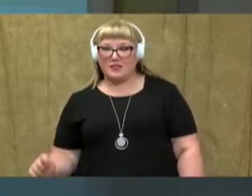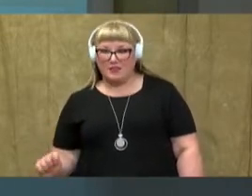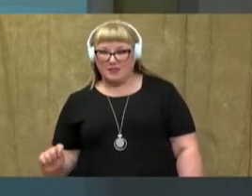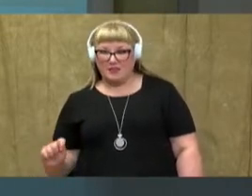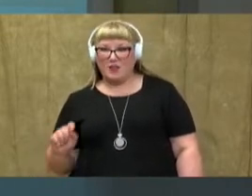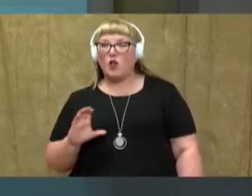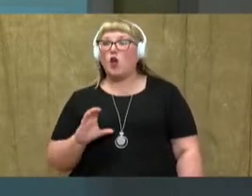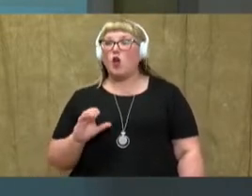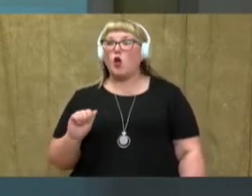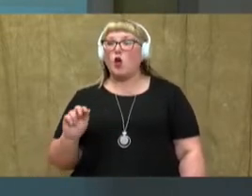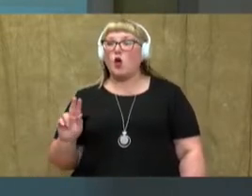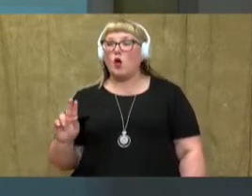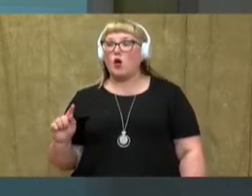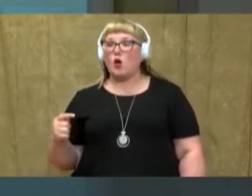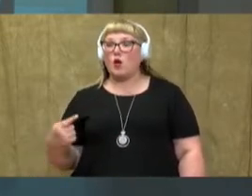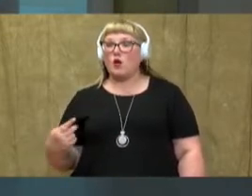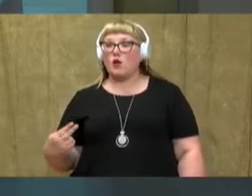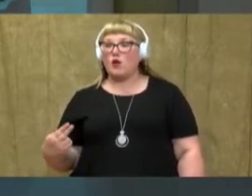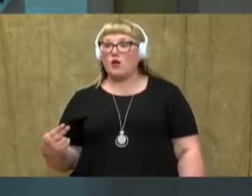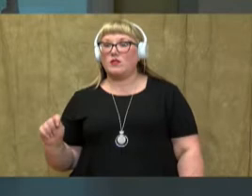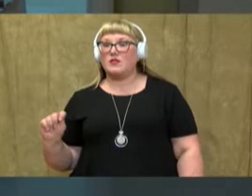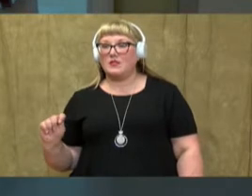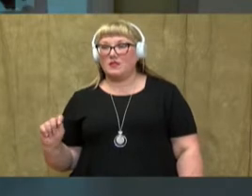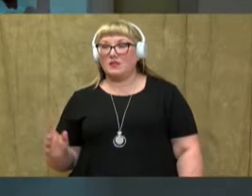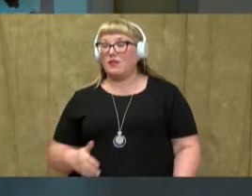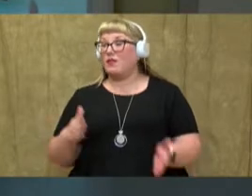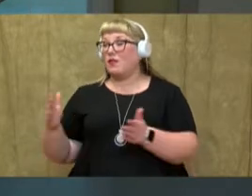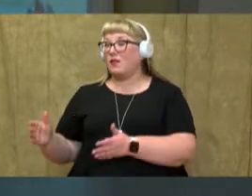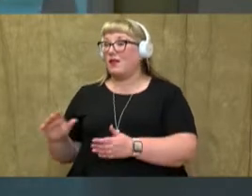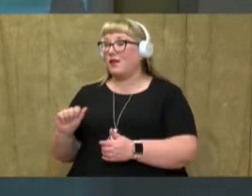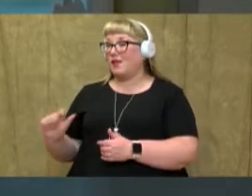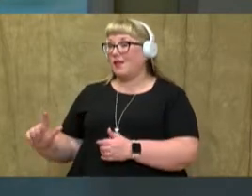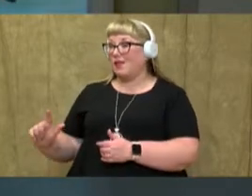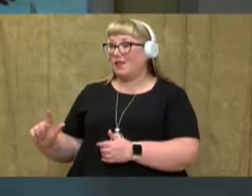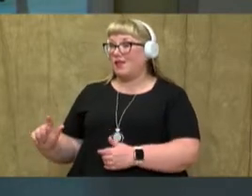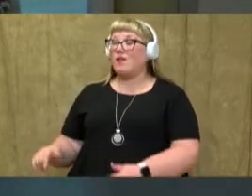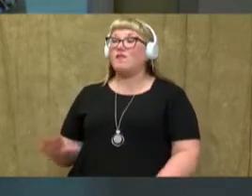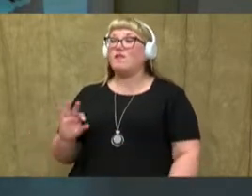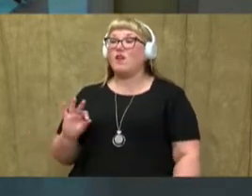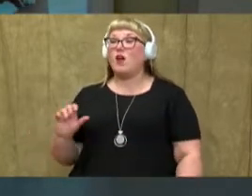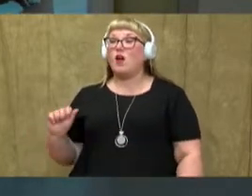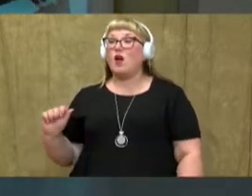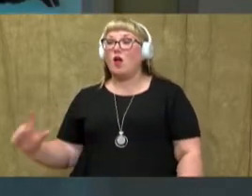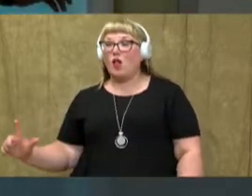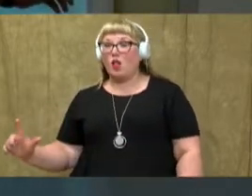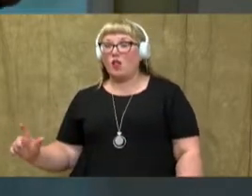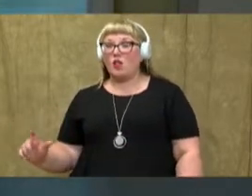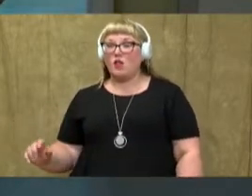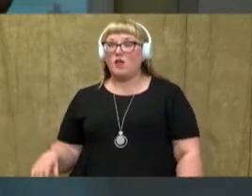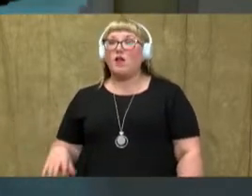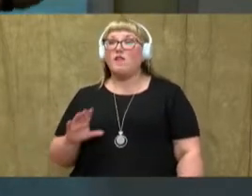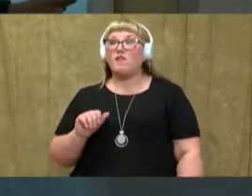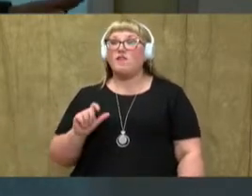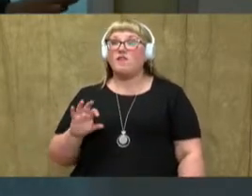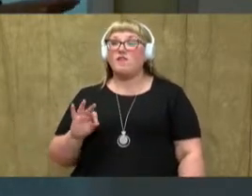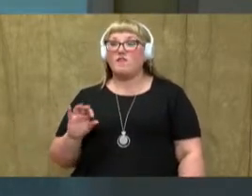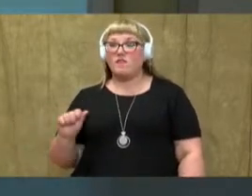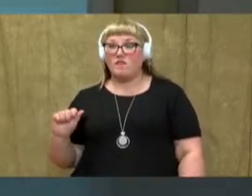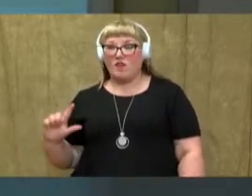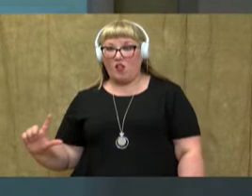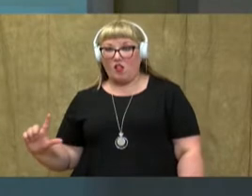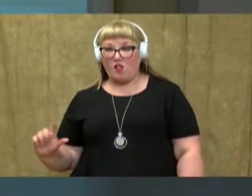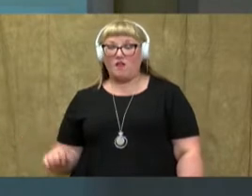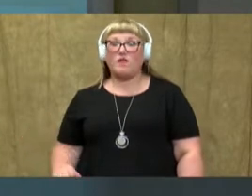-caught. And a-l says aww, f-aww, fall.